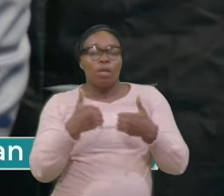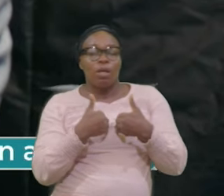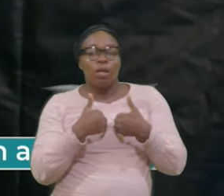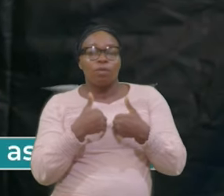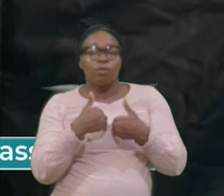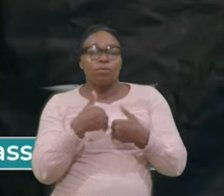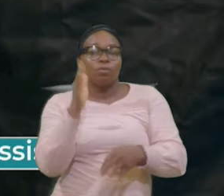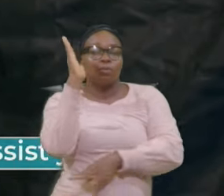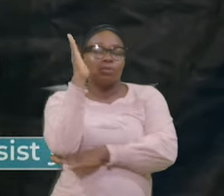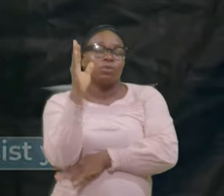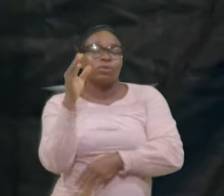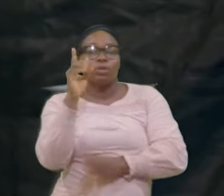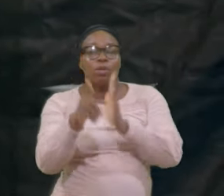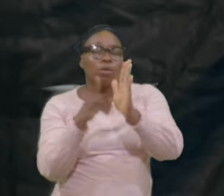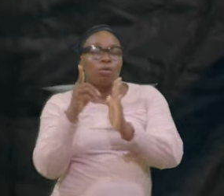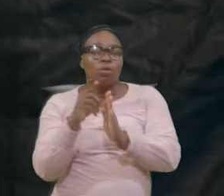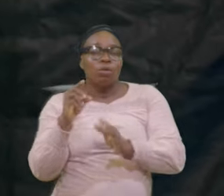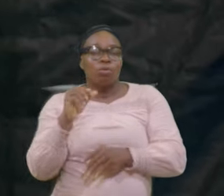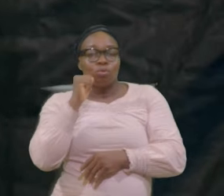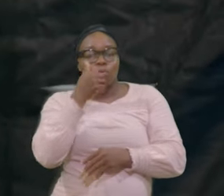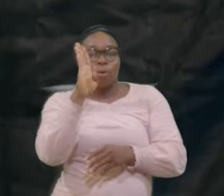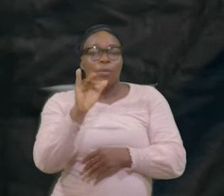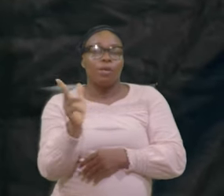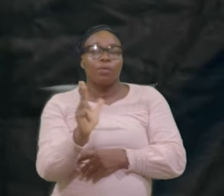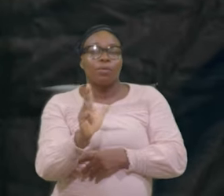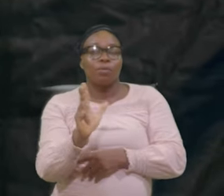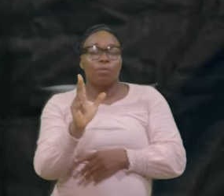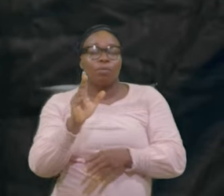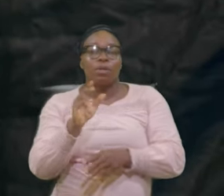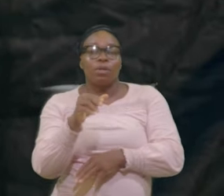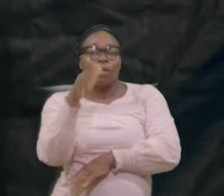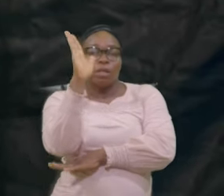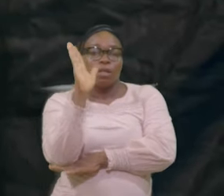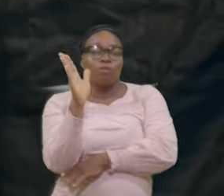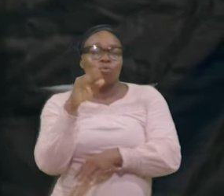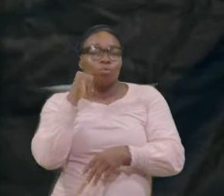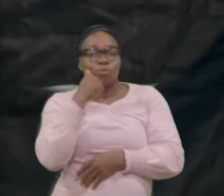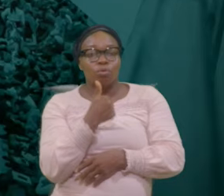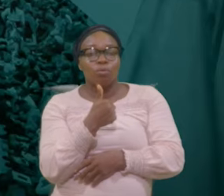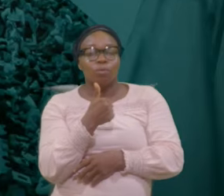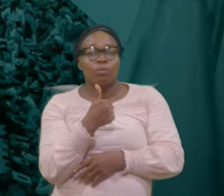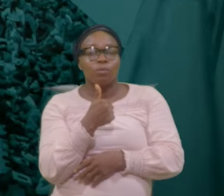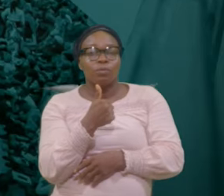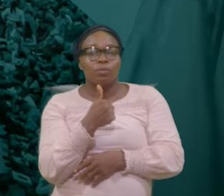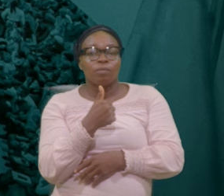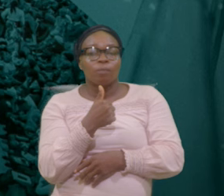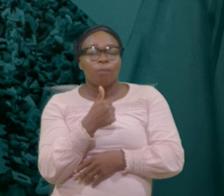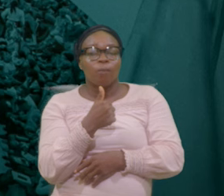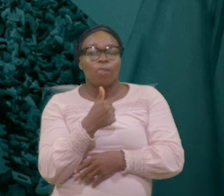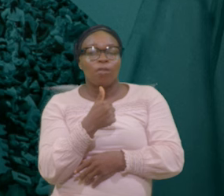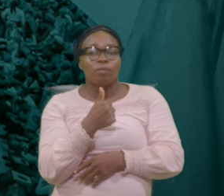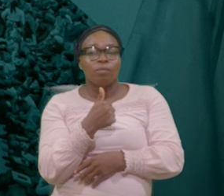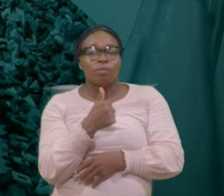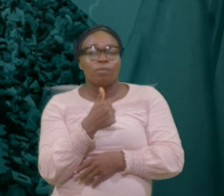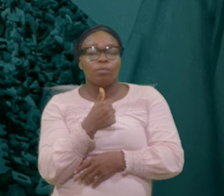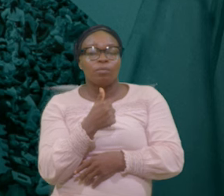3 PM 3 PM Tomorrow We Will Be Having Lunch Hour Fellowship Just At The Direction I Am Pointing At